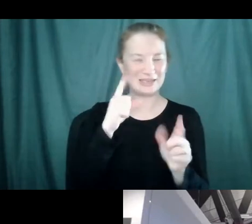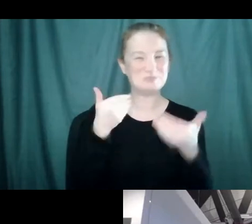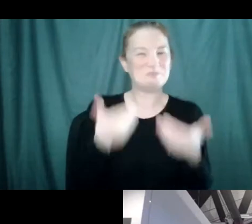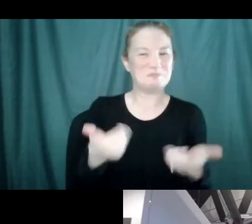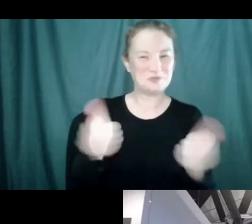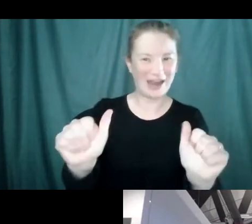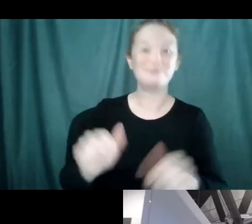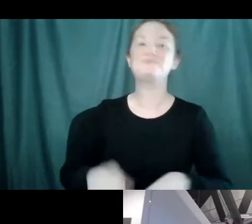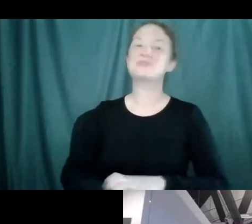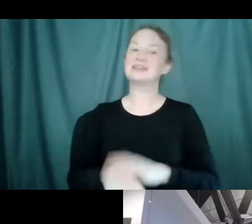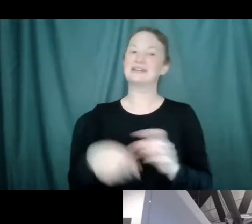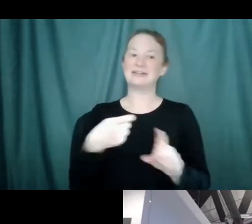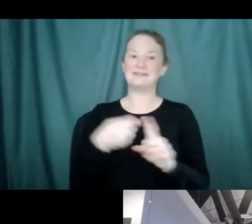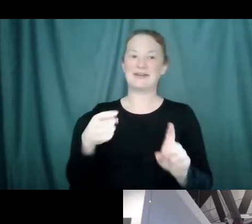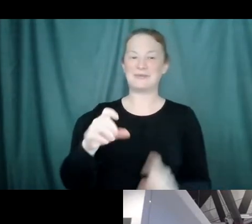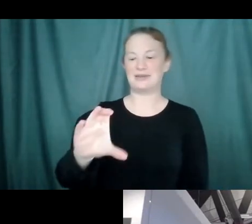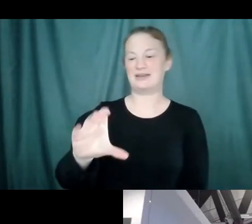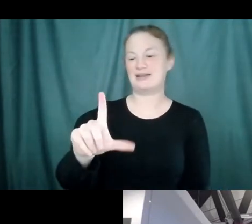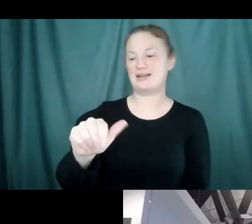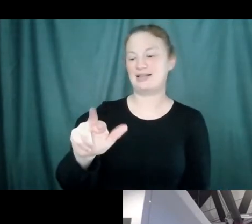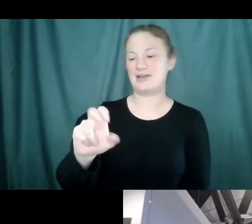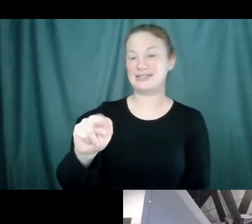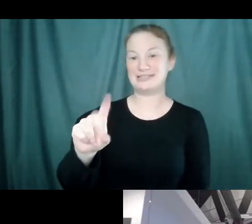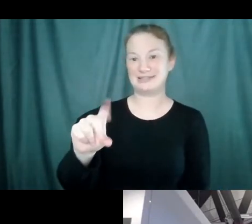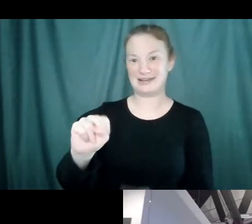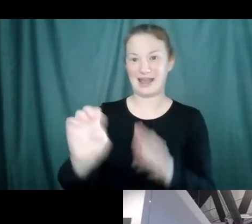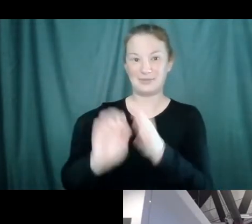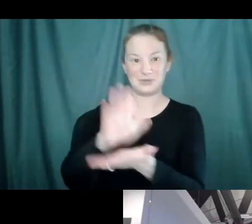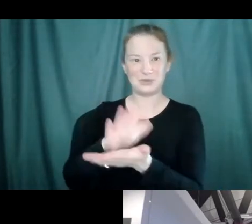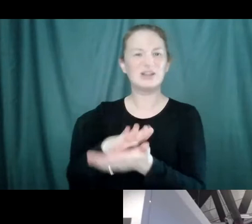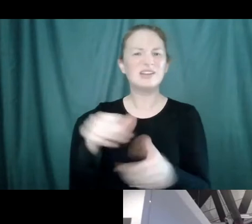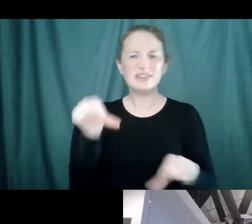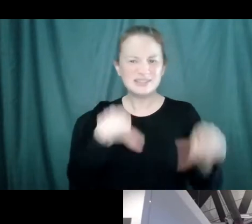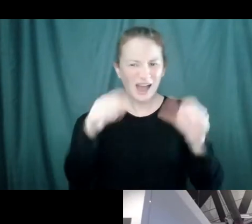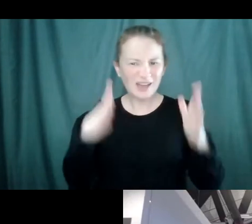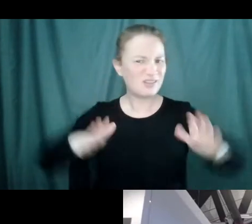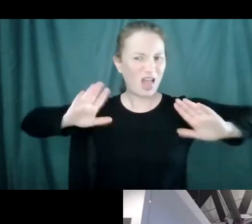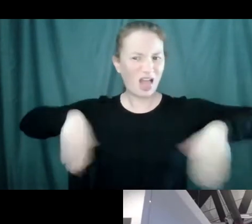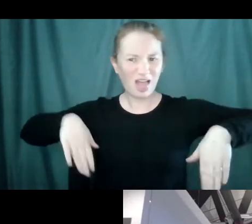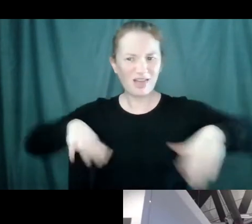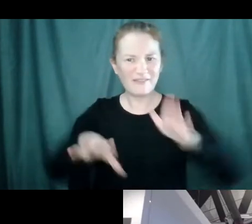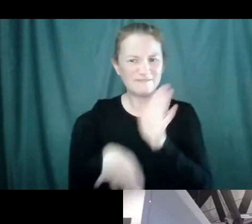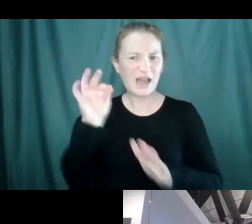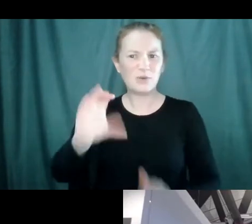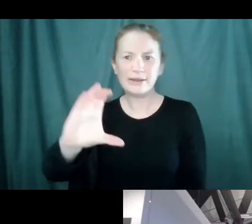We've got a question from Clarendon Elementary School. Why have scientists not come up with a vaccine for cancer?